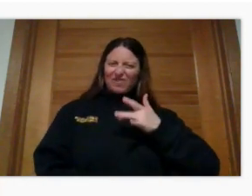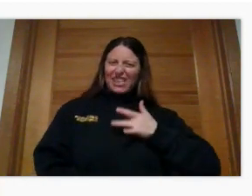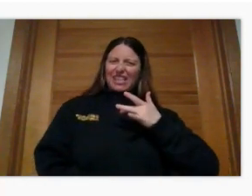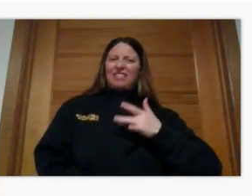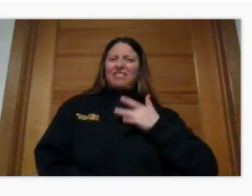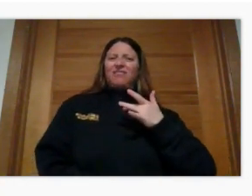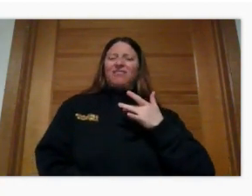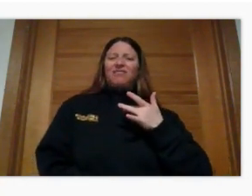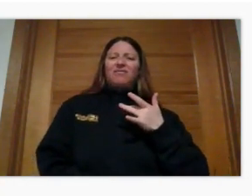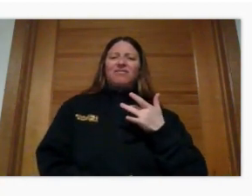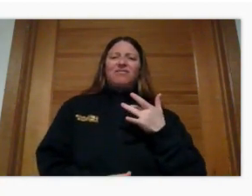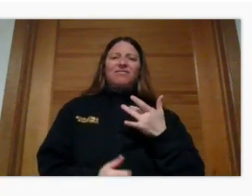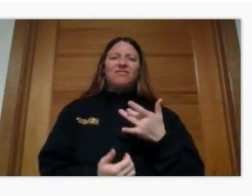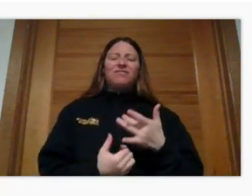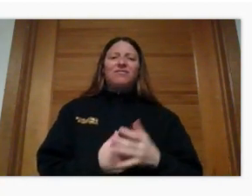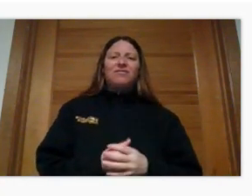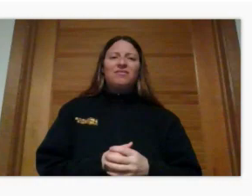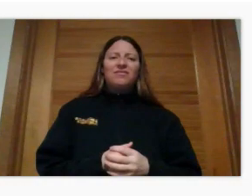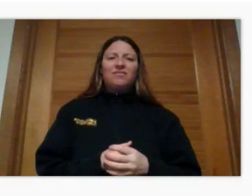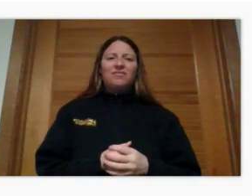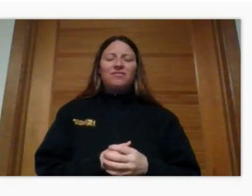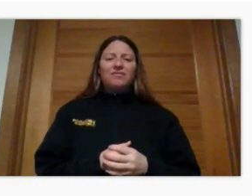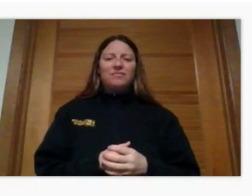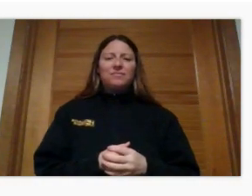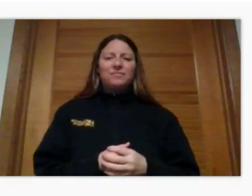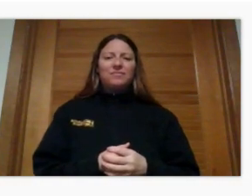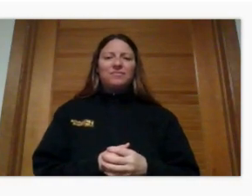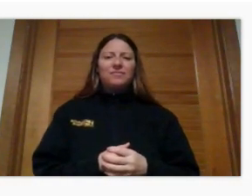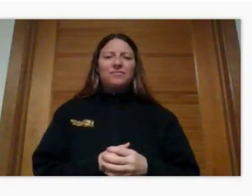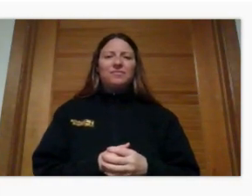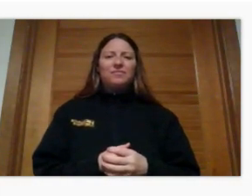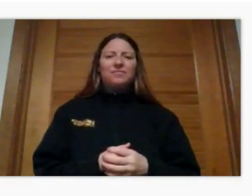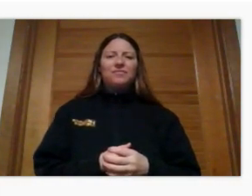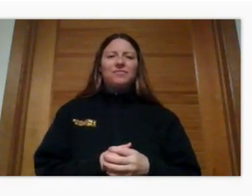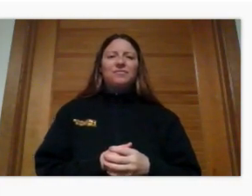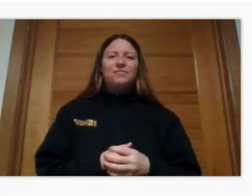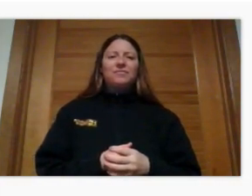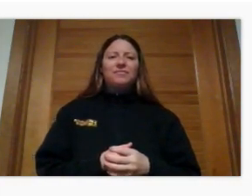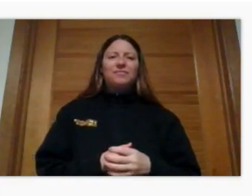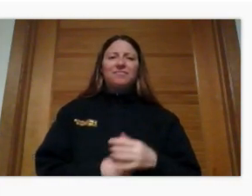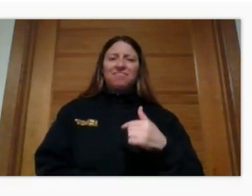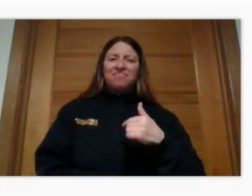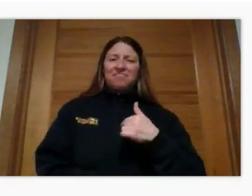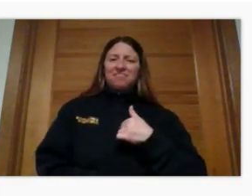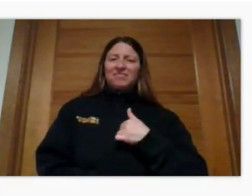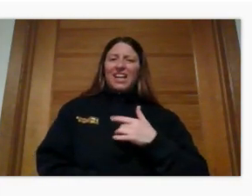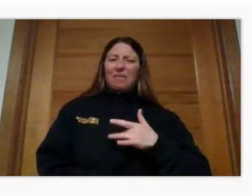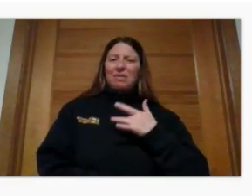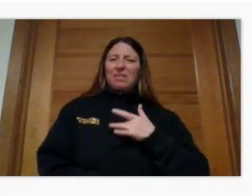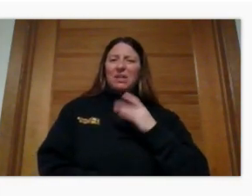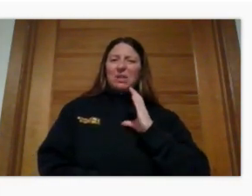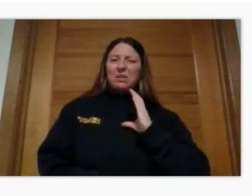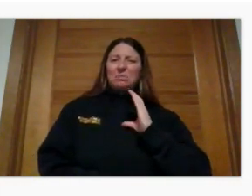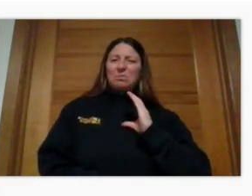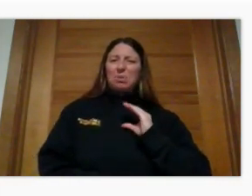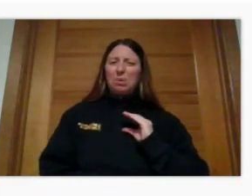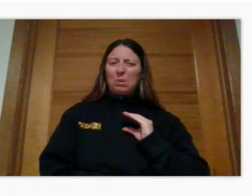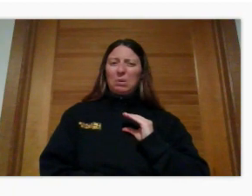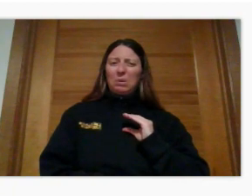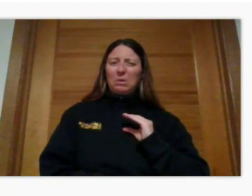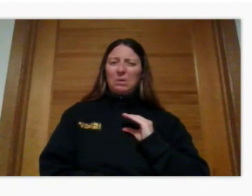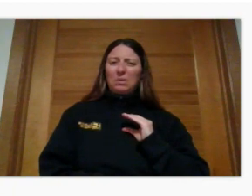you can't have fun with the kids, you can't even communicate with them. It would make me feel really bad,